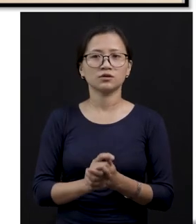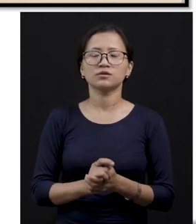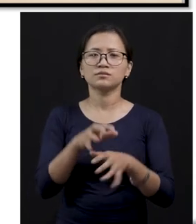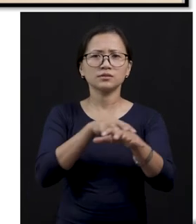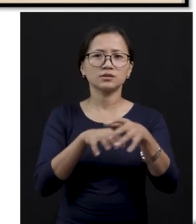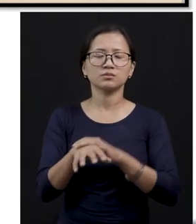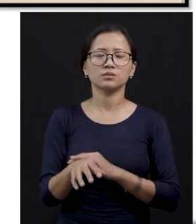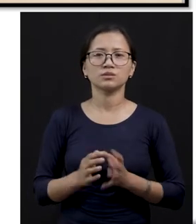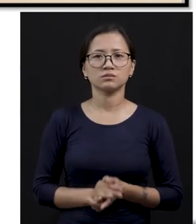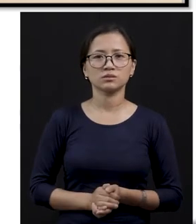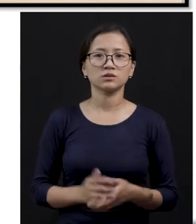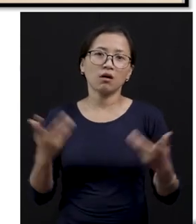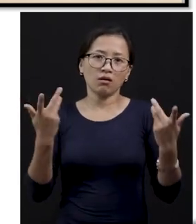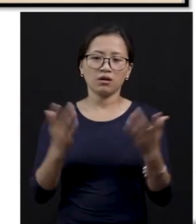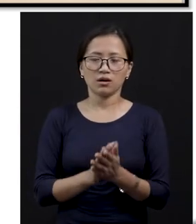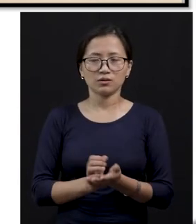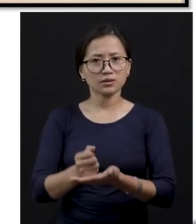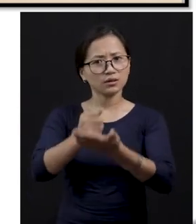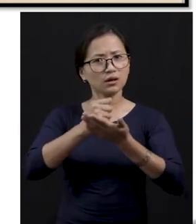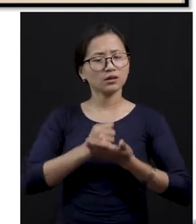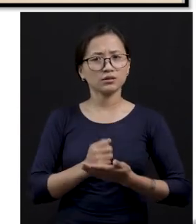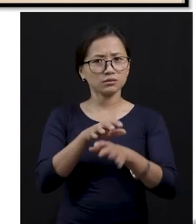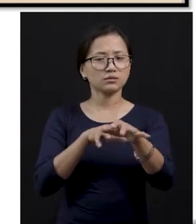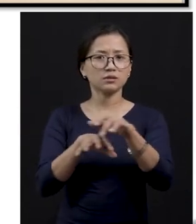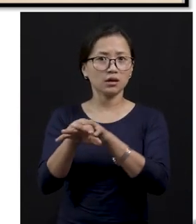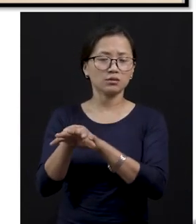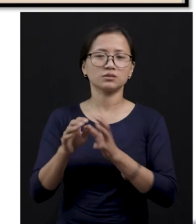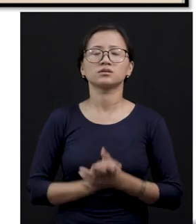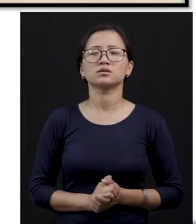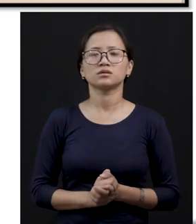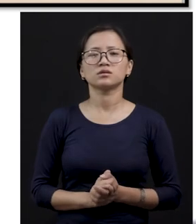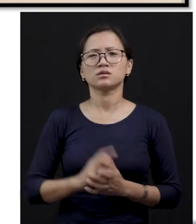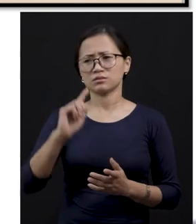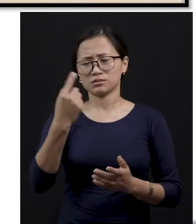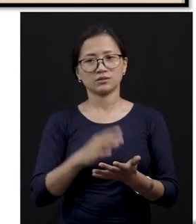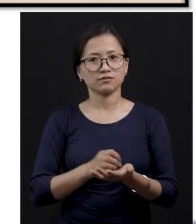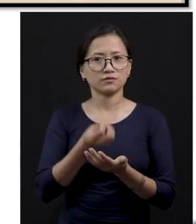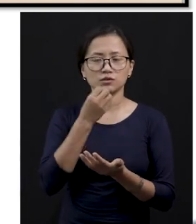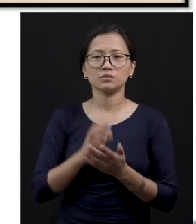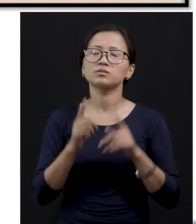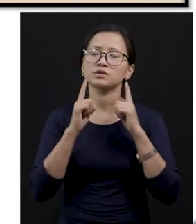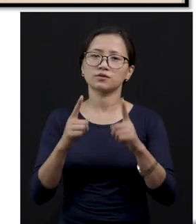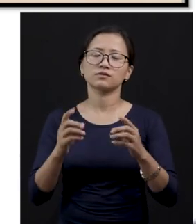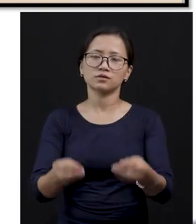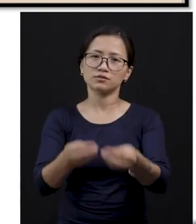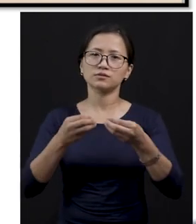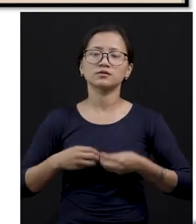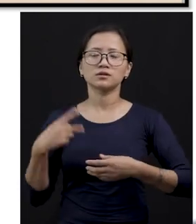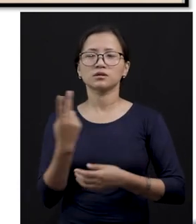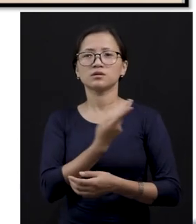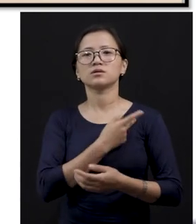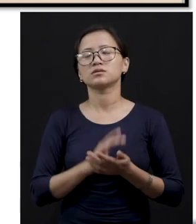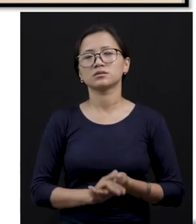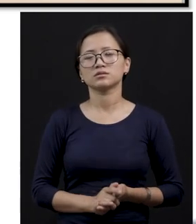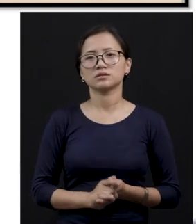So, see how animals are helping us? Not only it gives us food, but it gives us, you know,